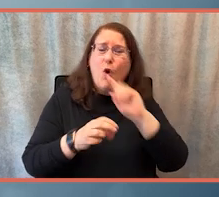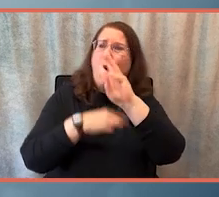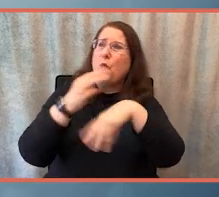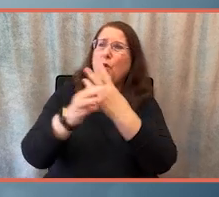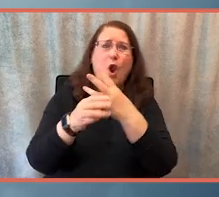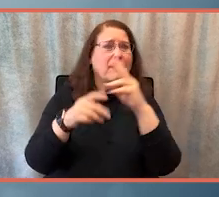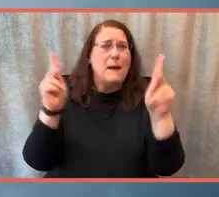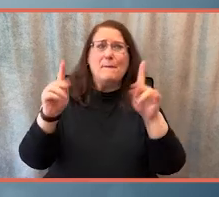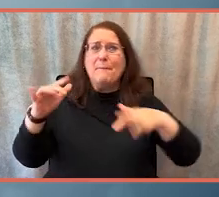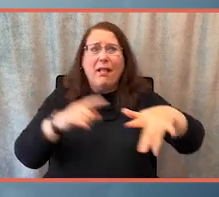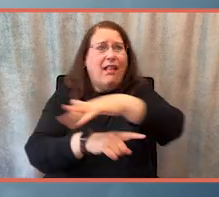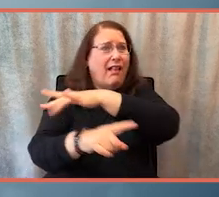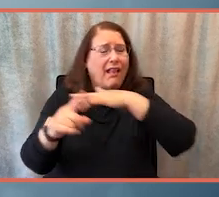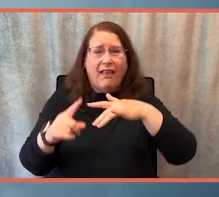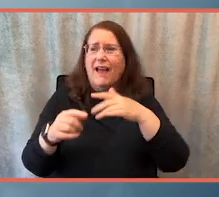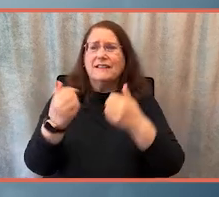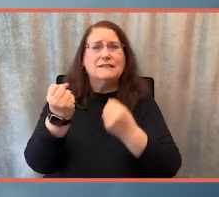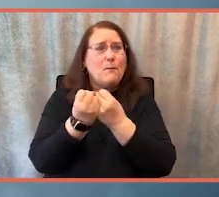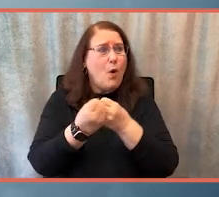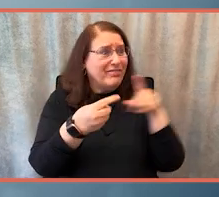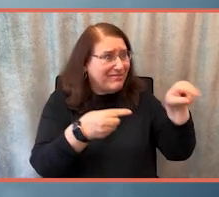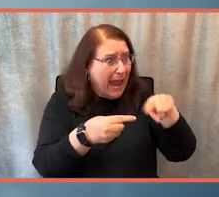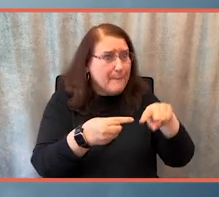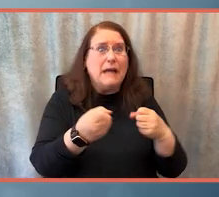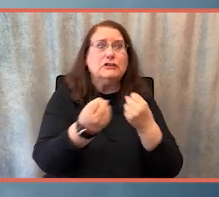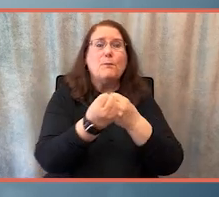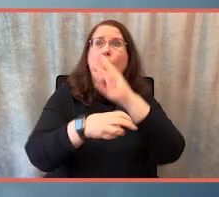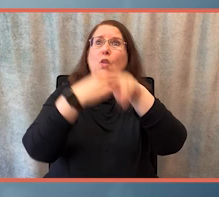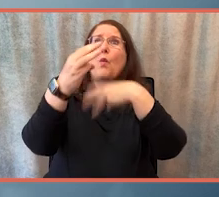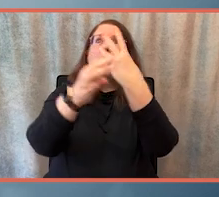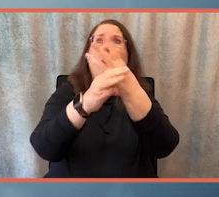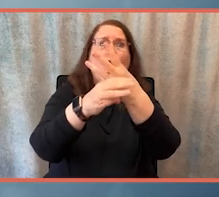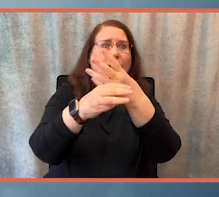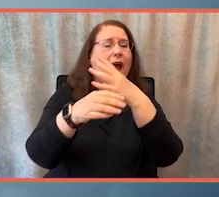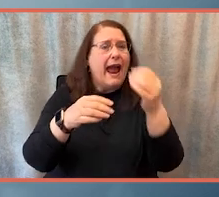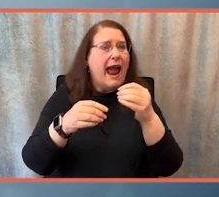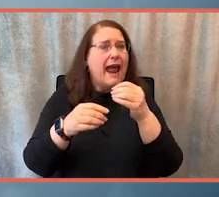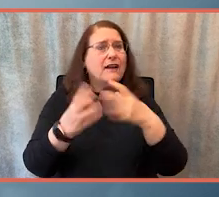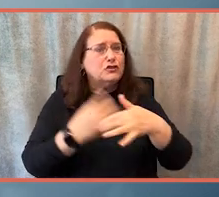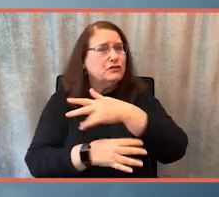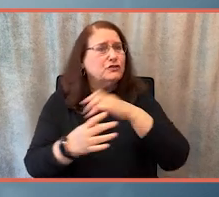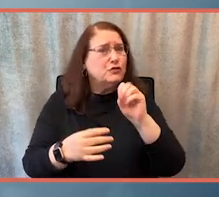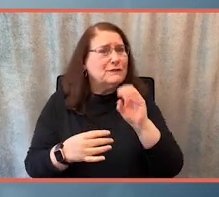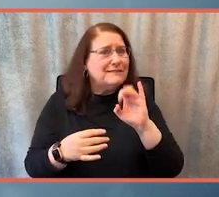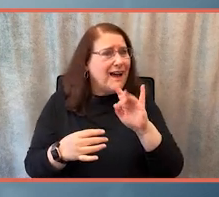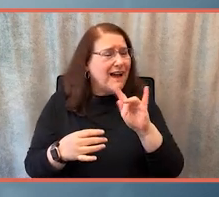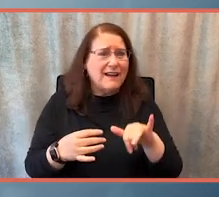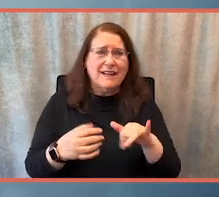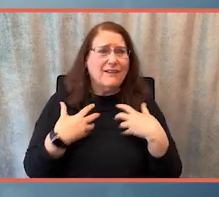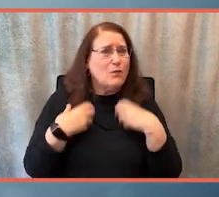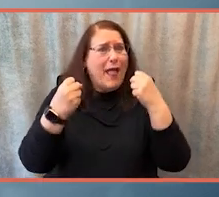that we support that. Thank you for saying that. And it also is about what we need to do to